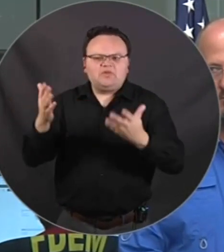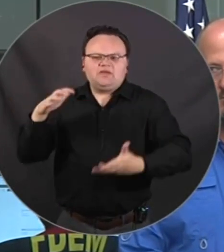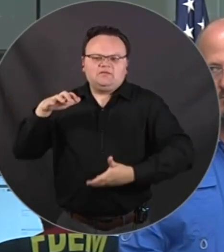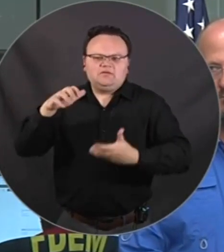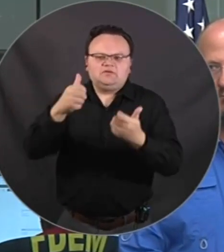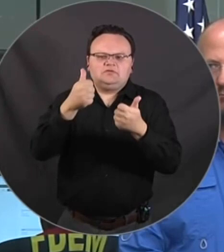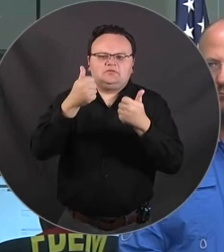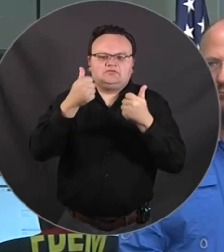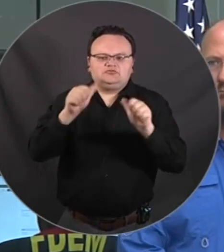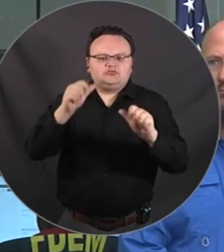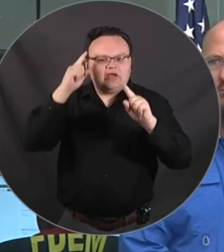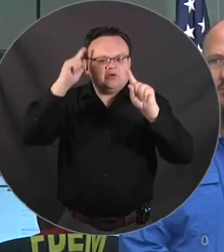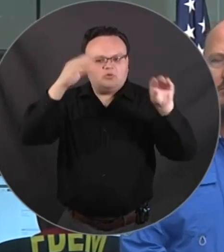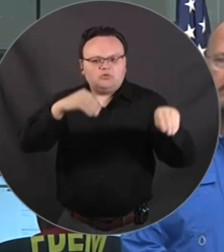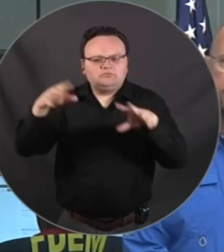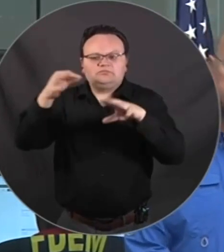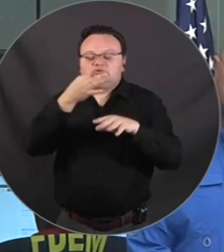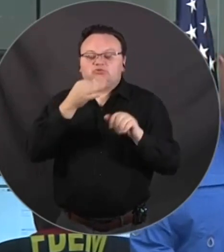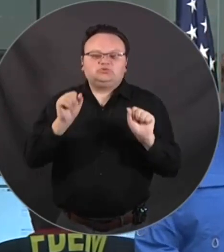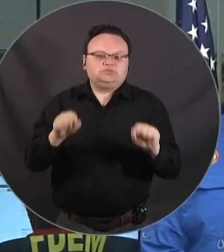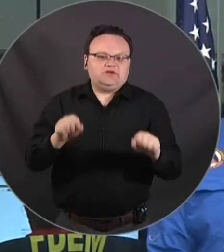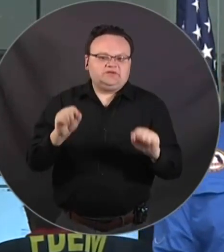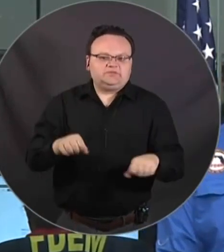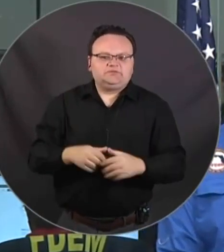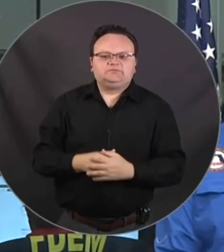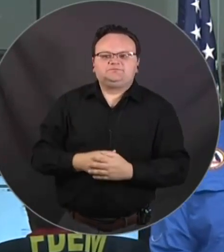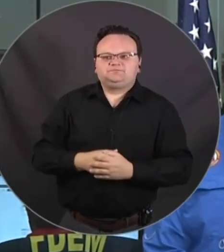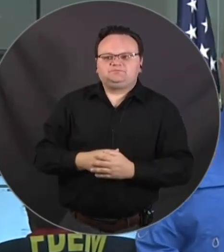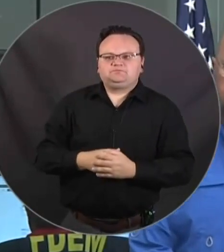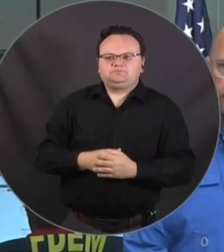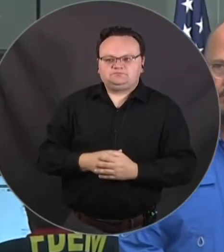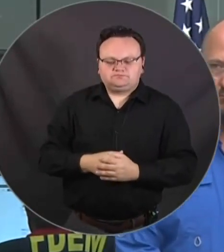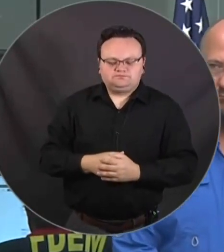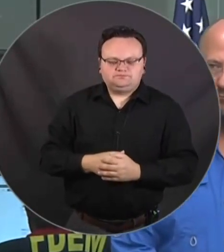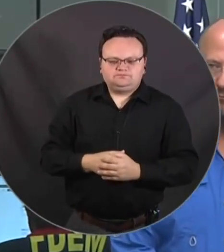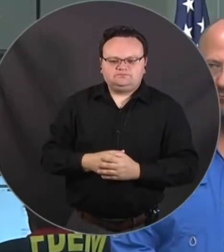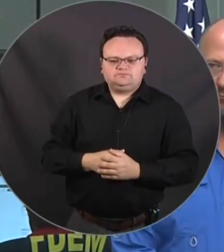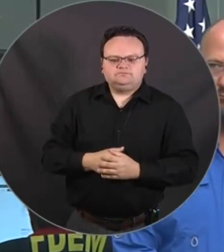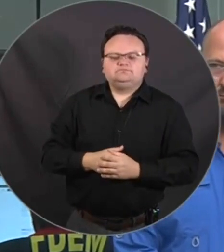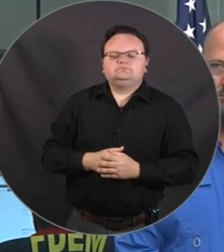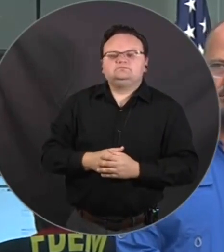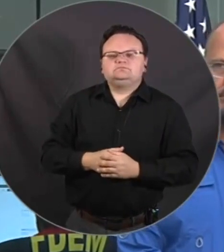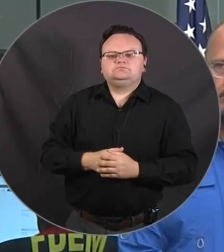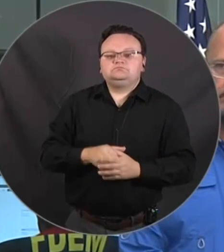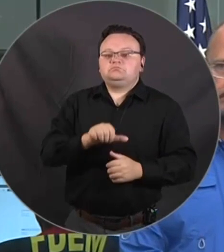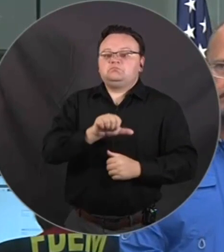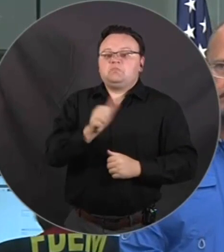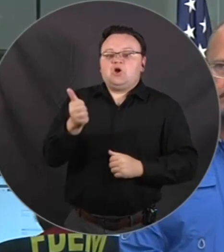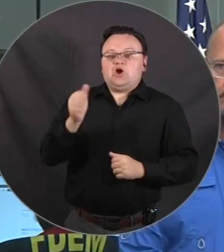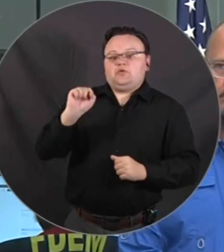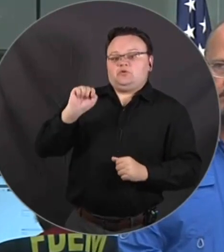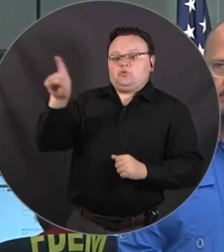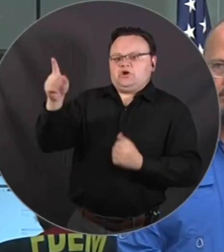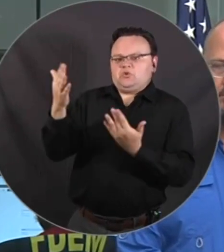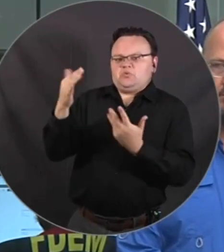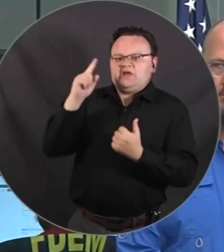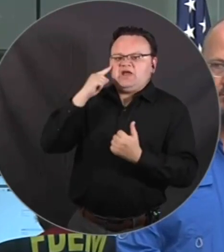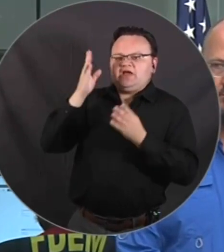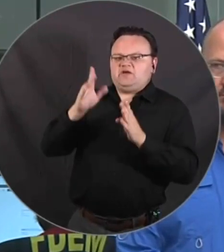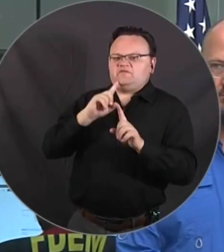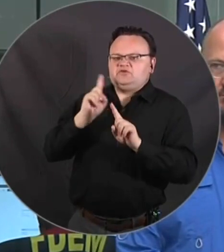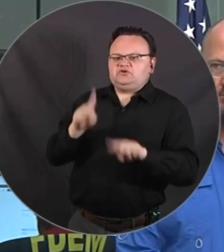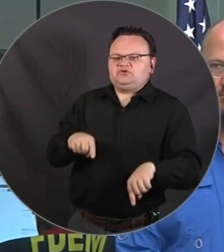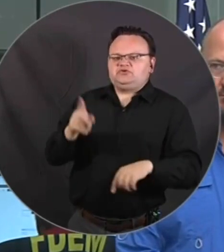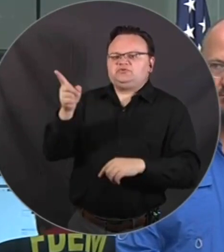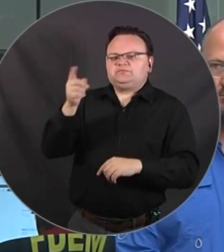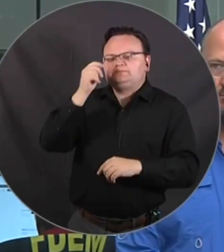just to be clear did did the state ask fema for the um for 100 reimbursement on on cat a and cat b which is the